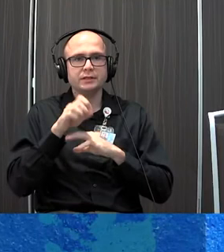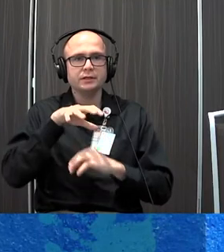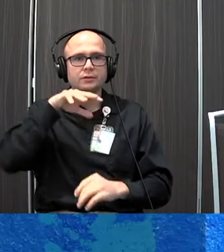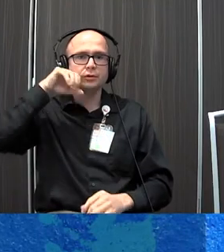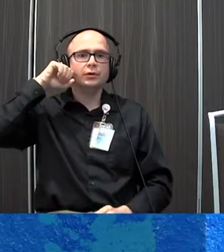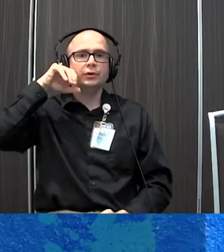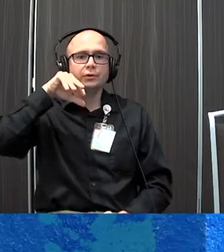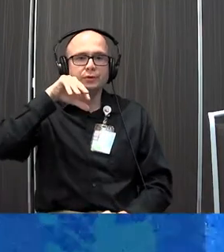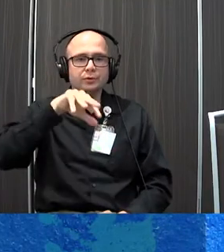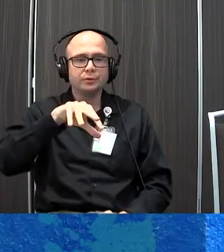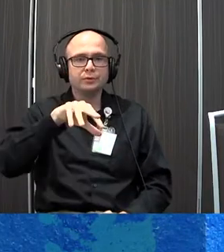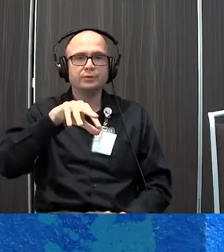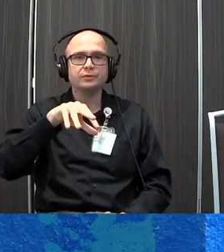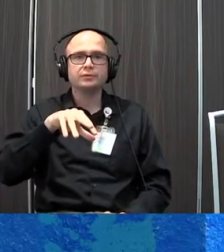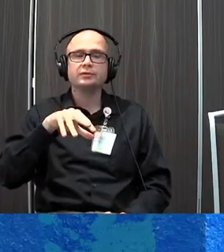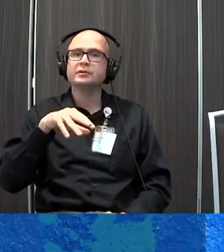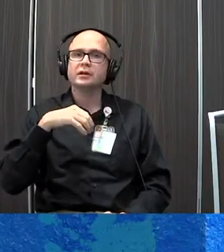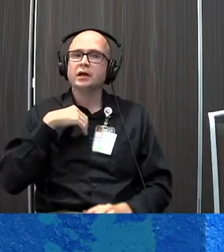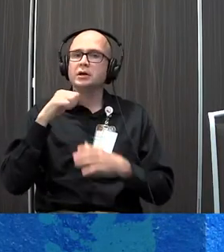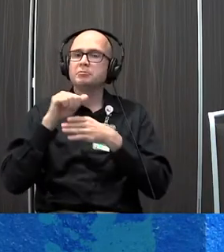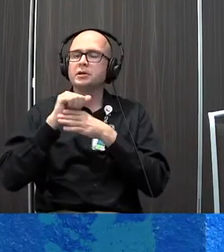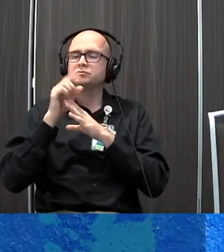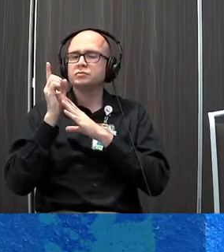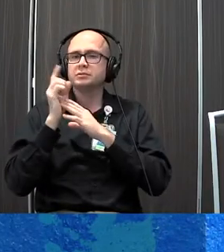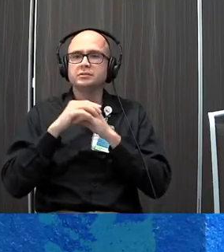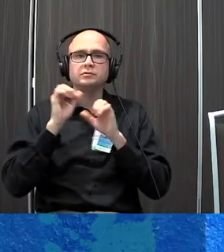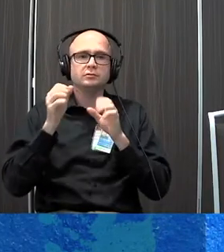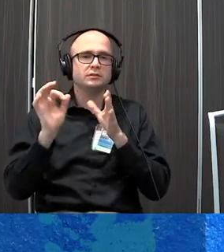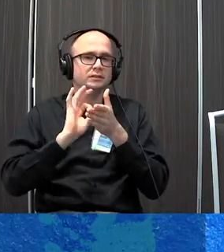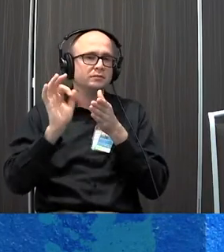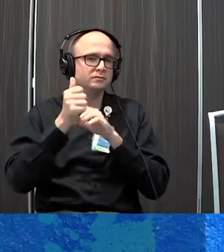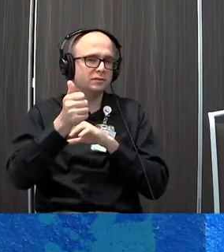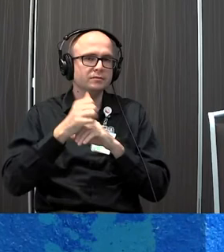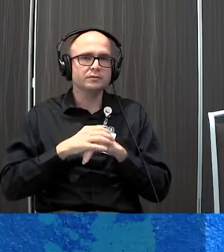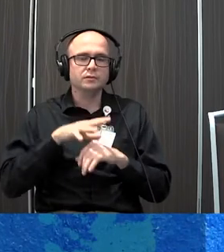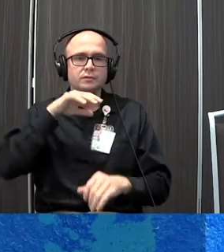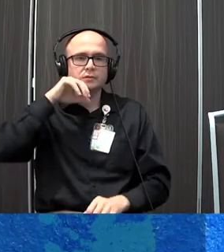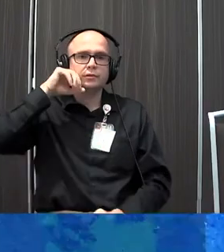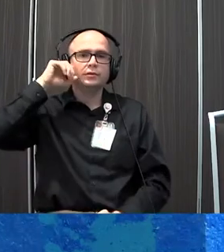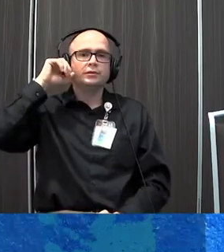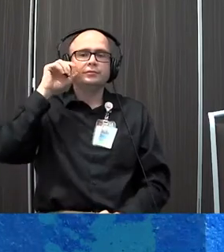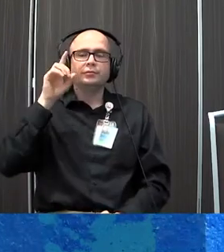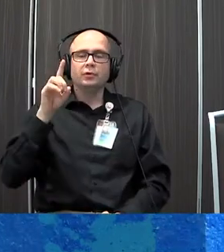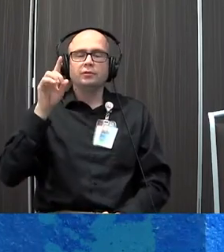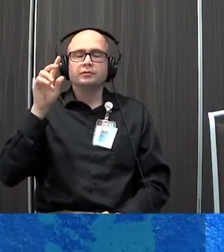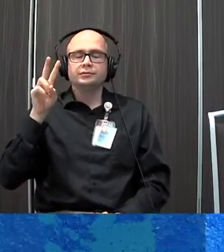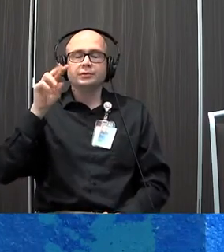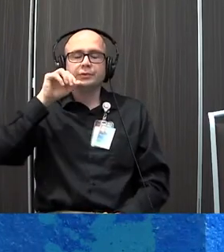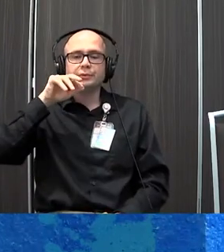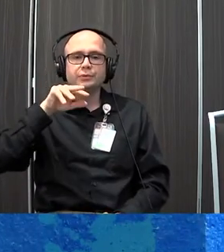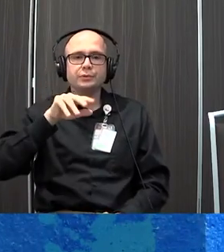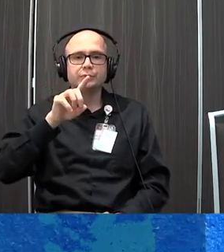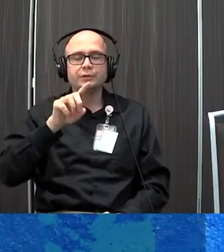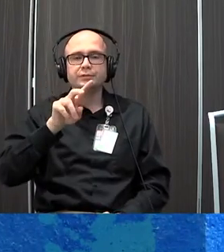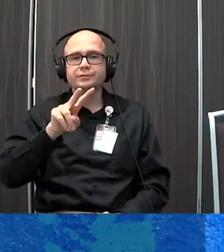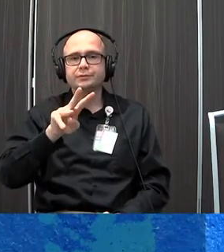exhale. For example, inhale. I'll practice with you just for a moment, but you can count for yourself. You can inhale for two, exhale for four. You could inhale